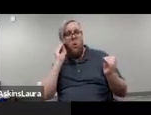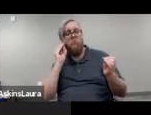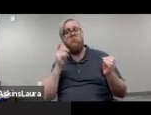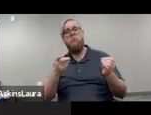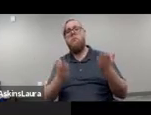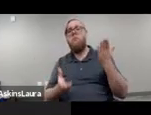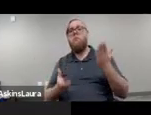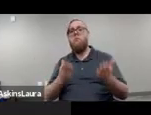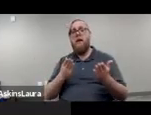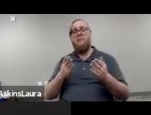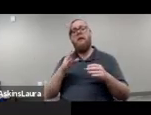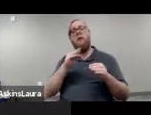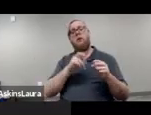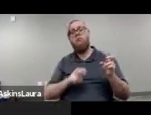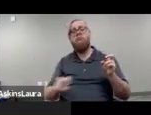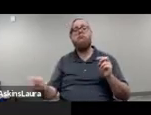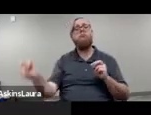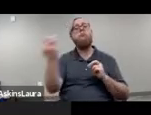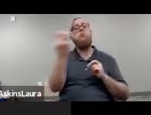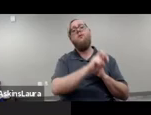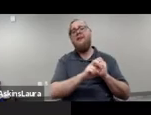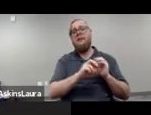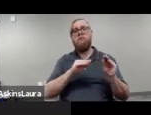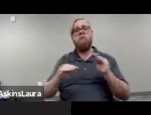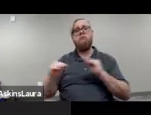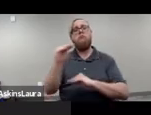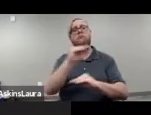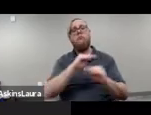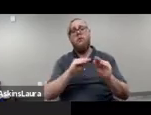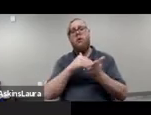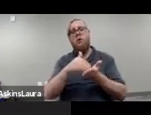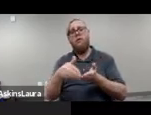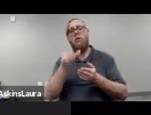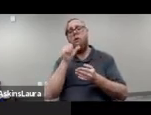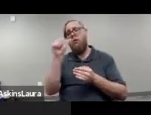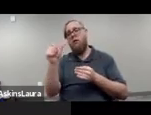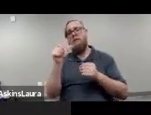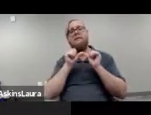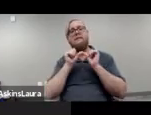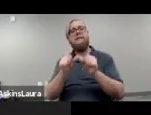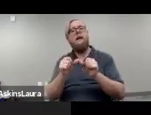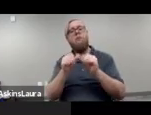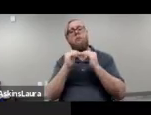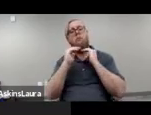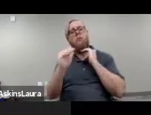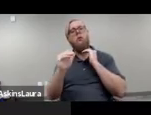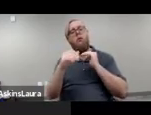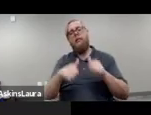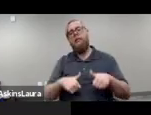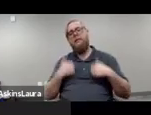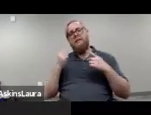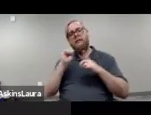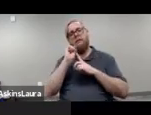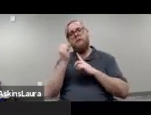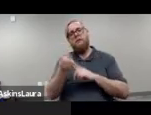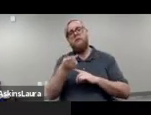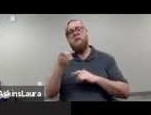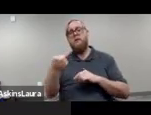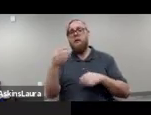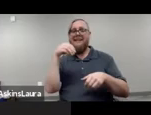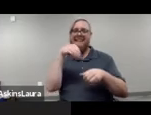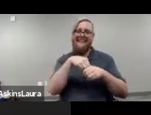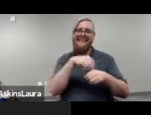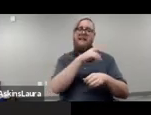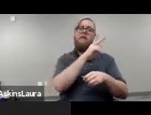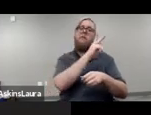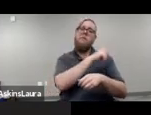they may be transient, or experience other unstable living conditions, they might be in an inpatient